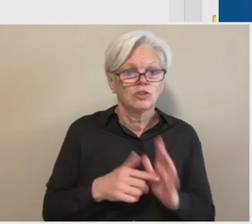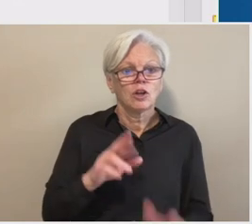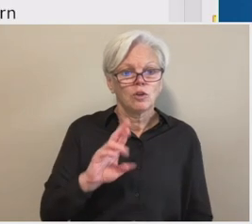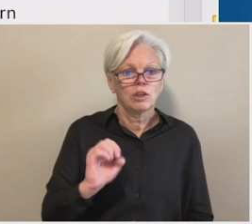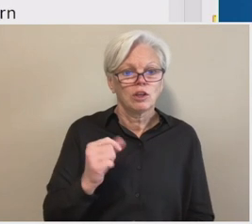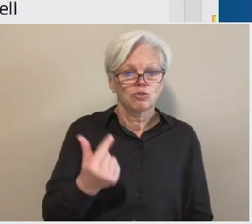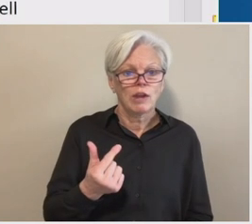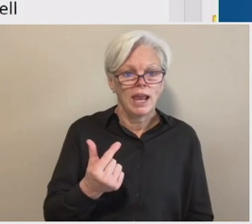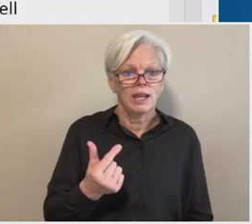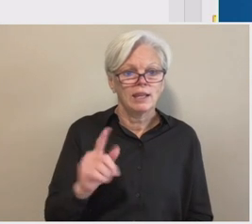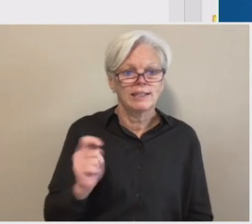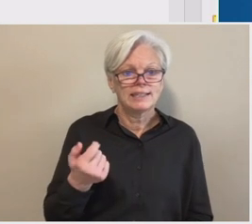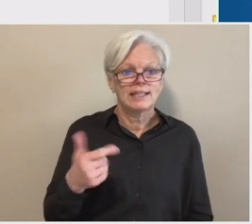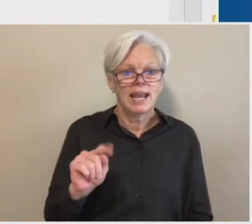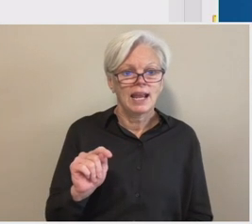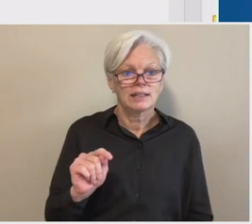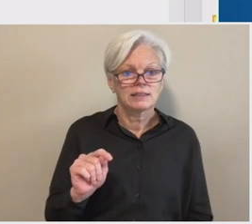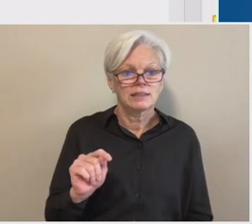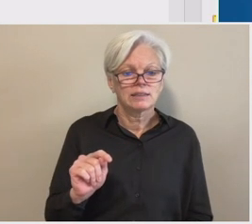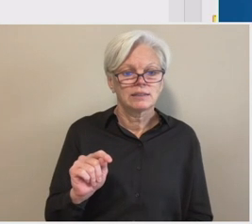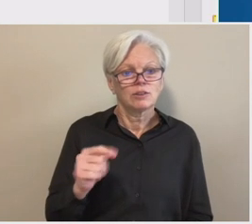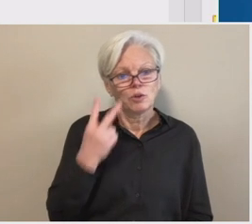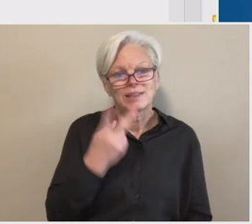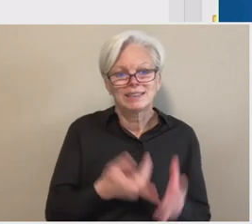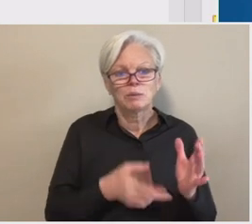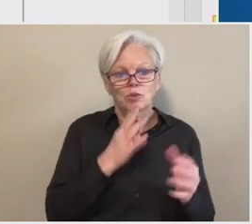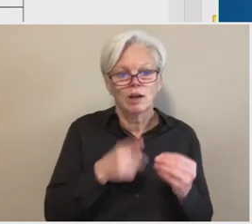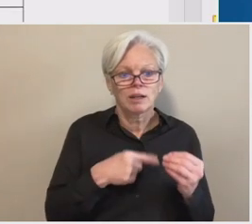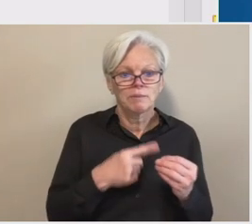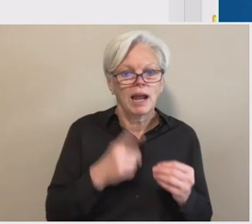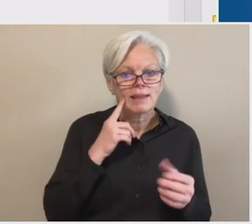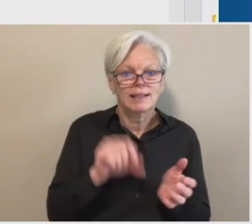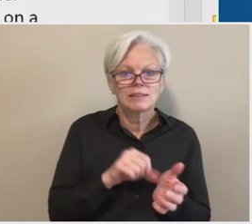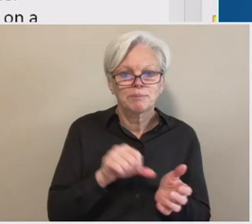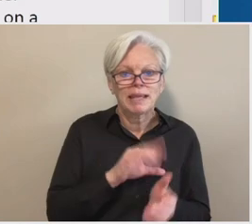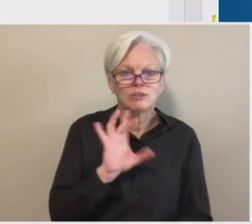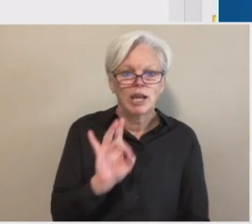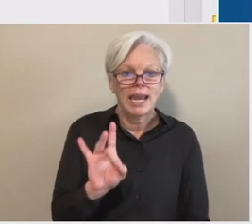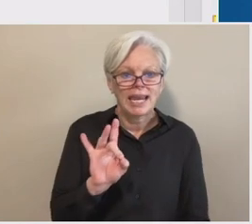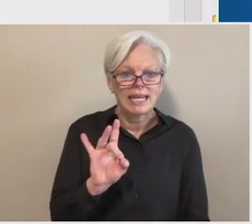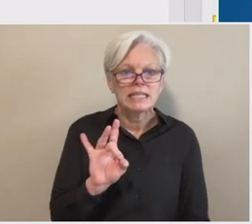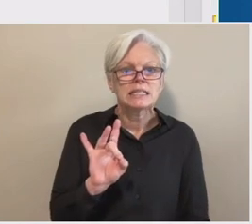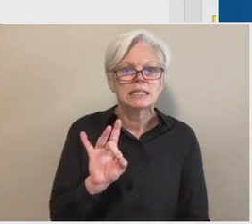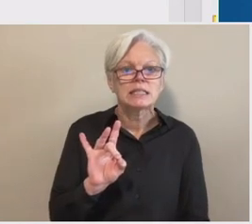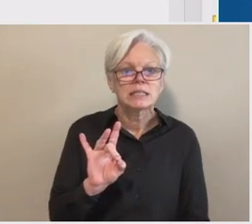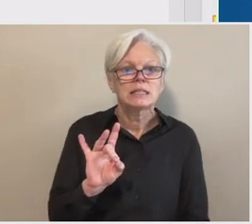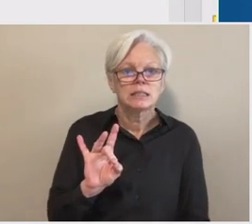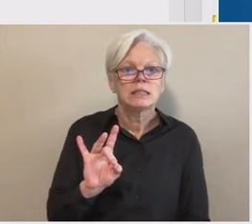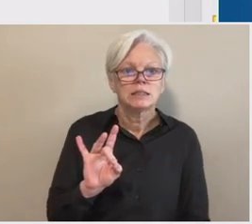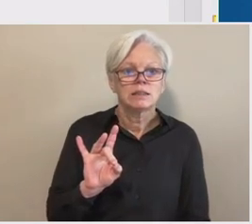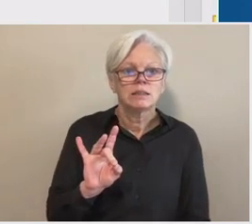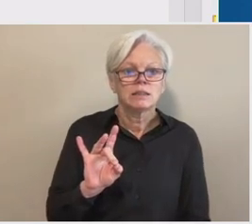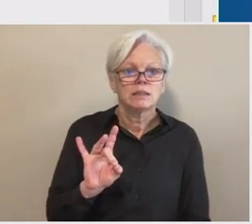see what we're, what we're talking about here, I believe that's on page eight of the issue paper.